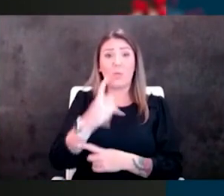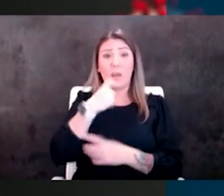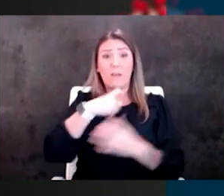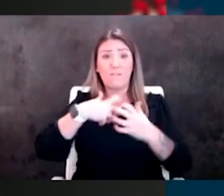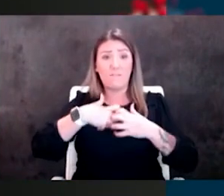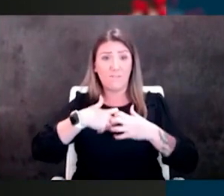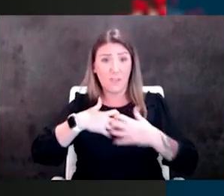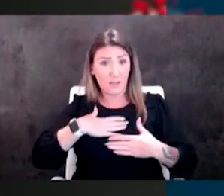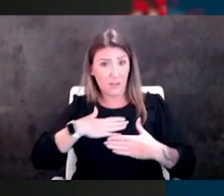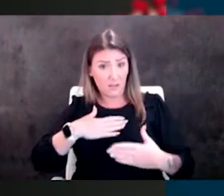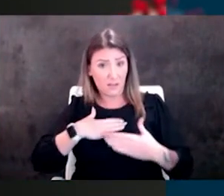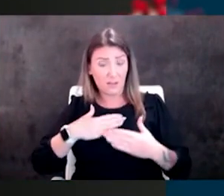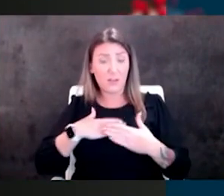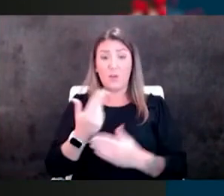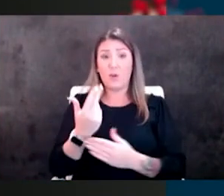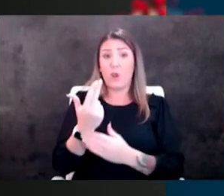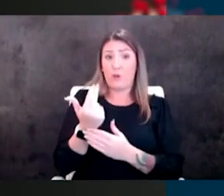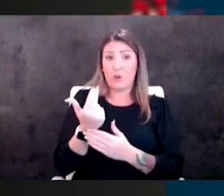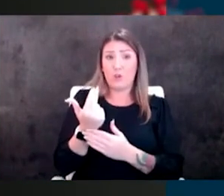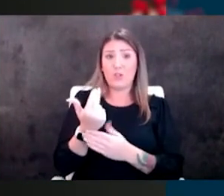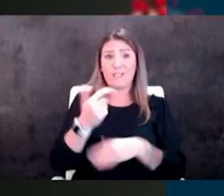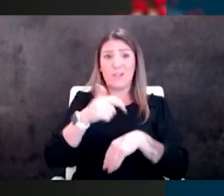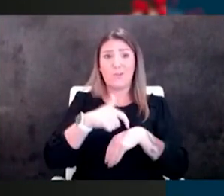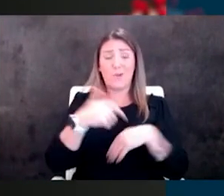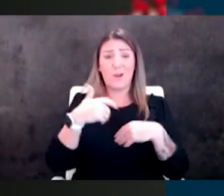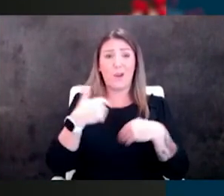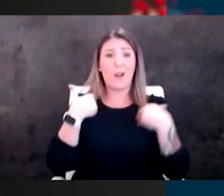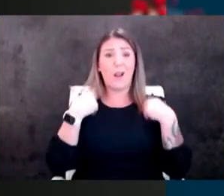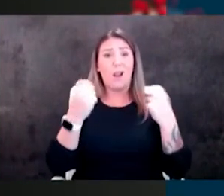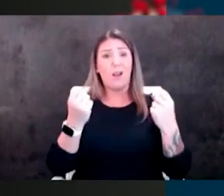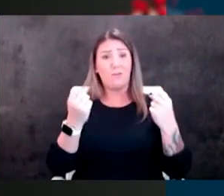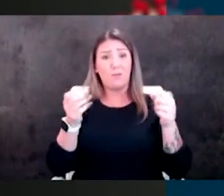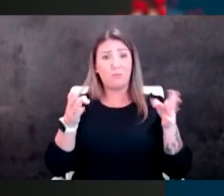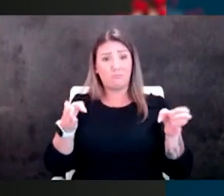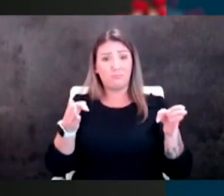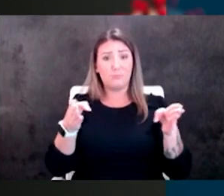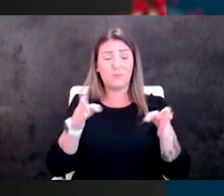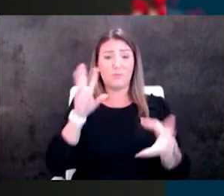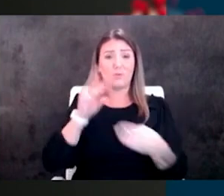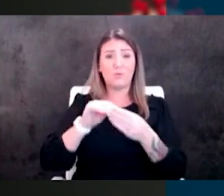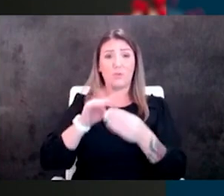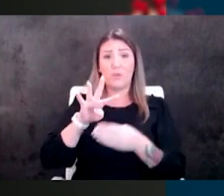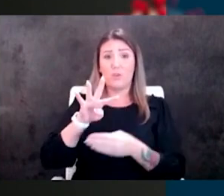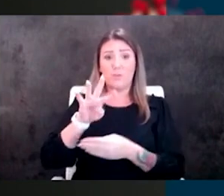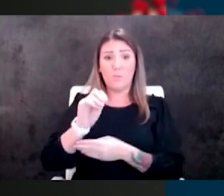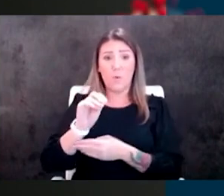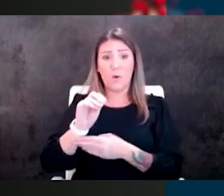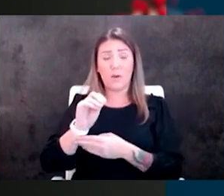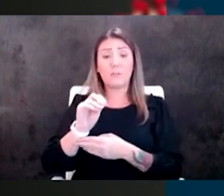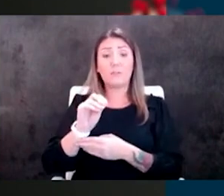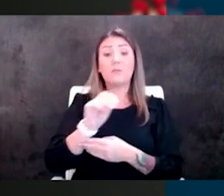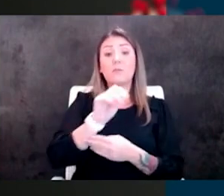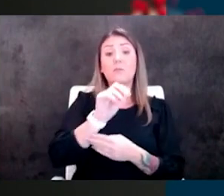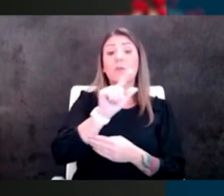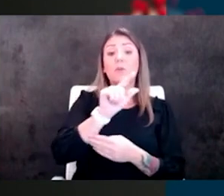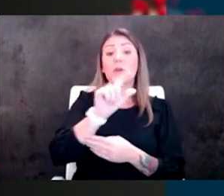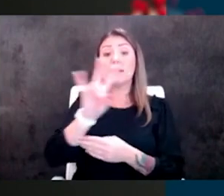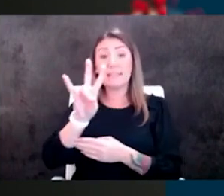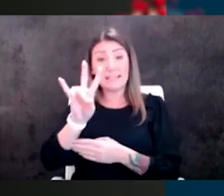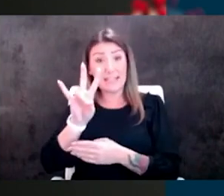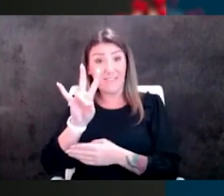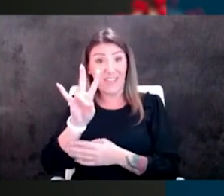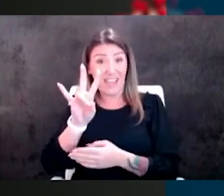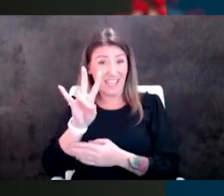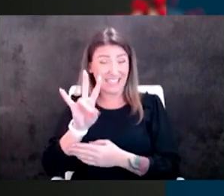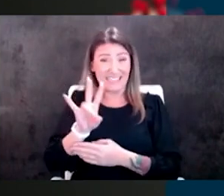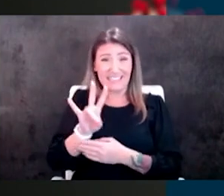13 in that recovery period so a total of 40 but of those 27 active and patients seven are fully vaccinated and